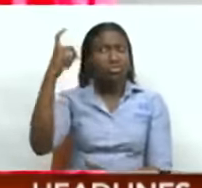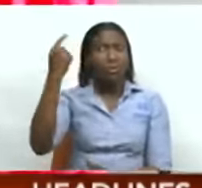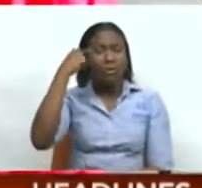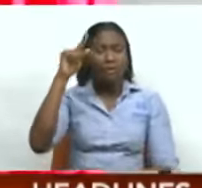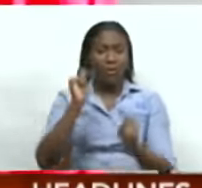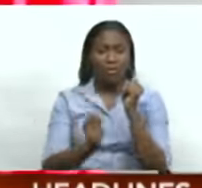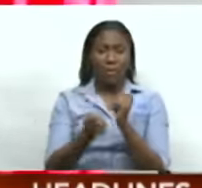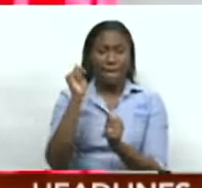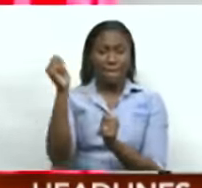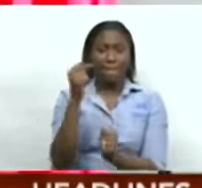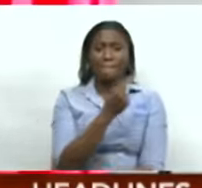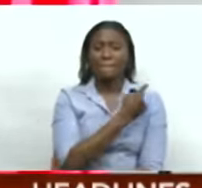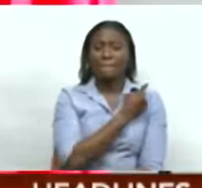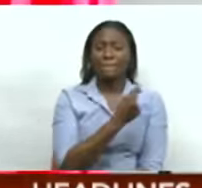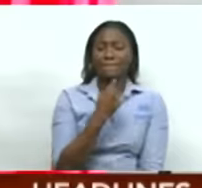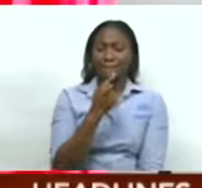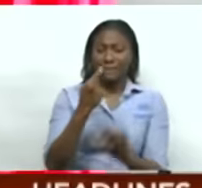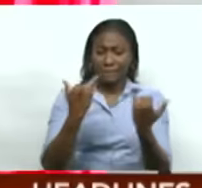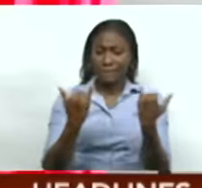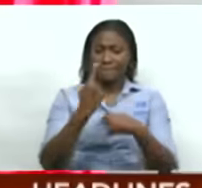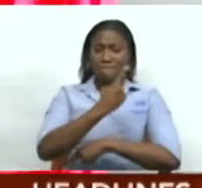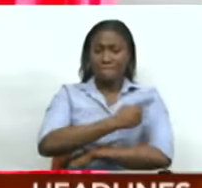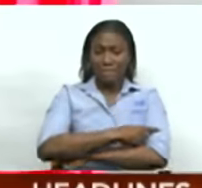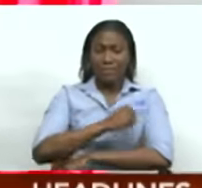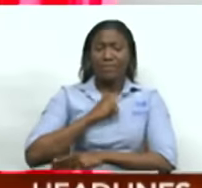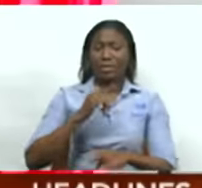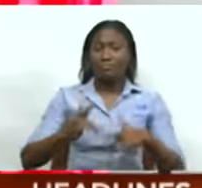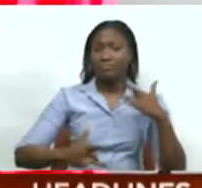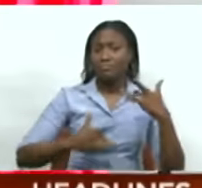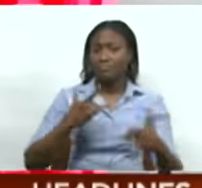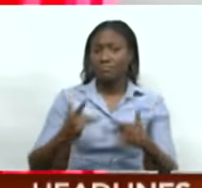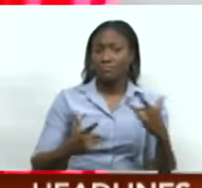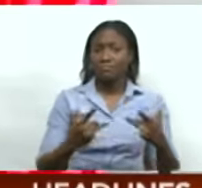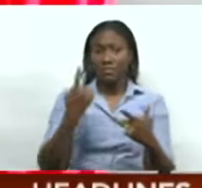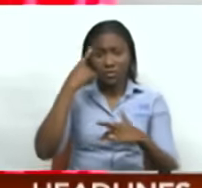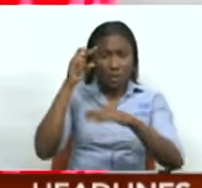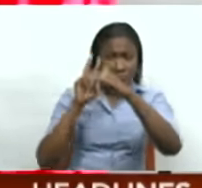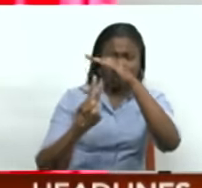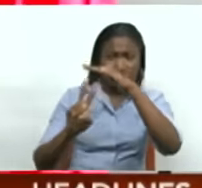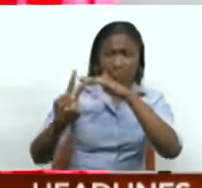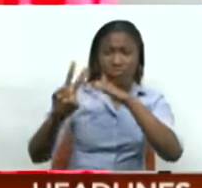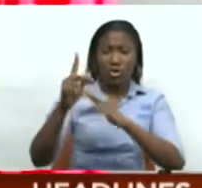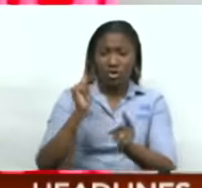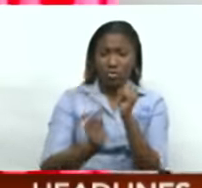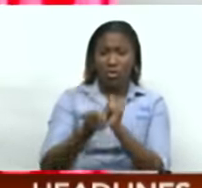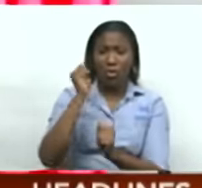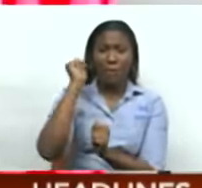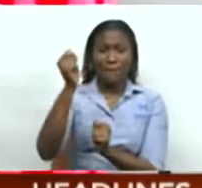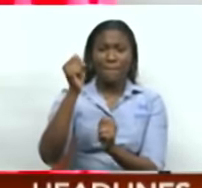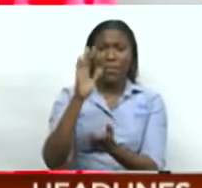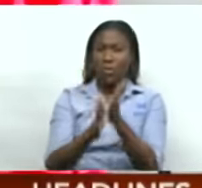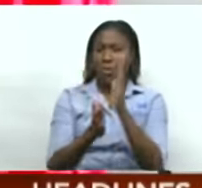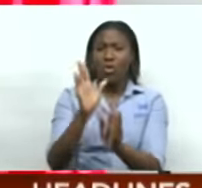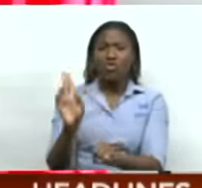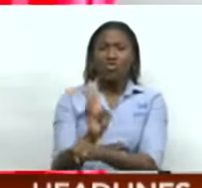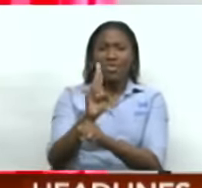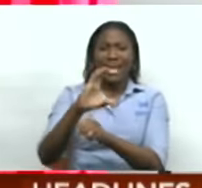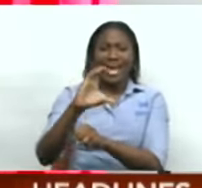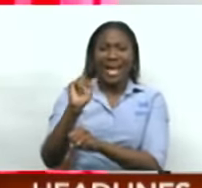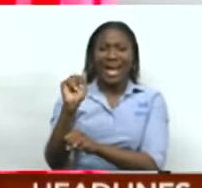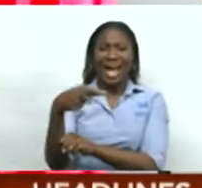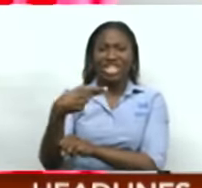I look forward to the day when Trinidad and Tobago will move towards being a cashless society.